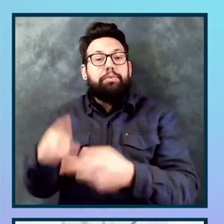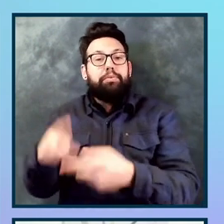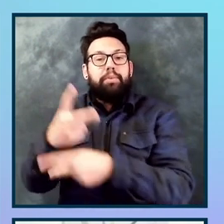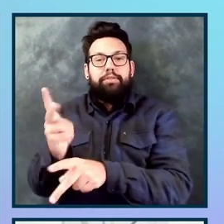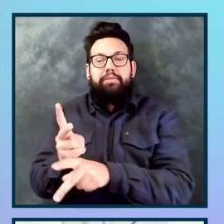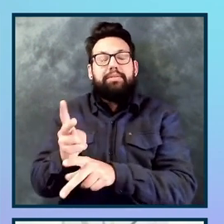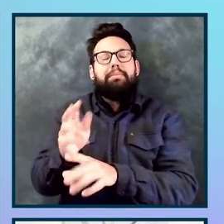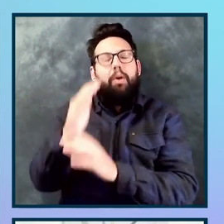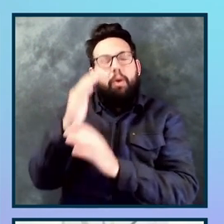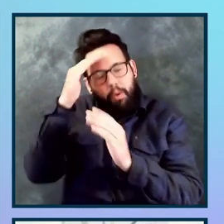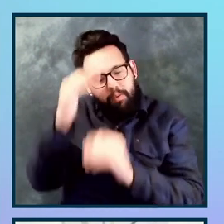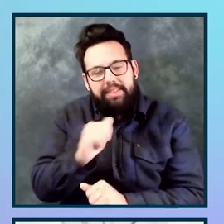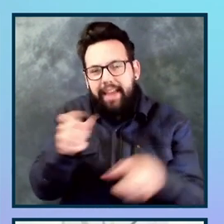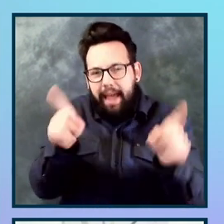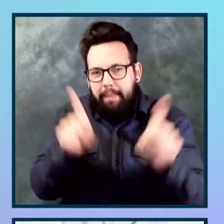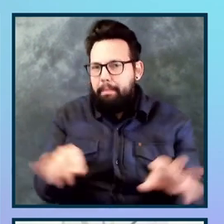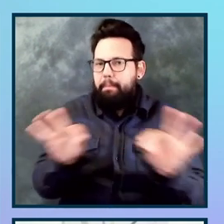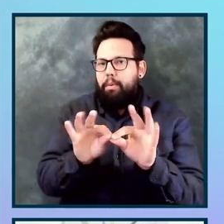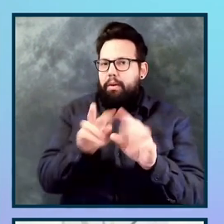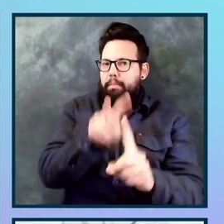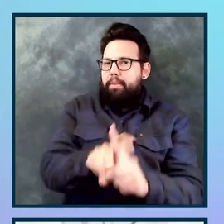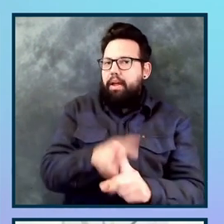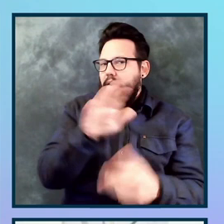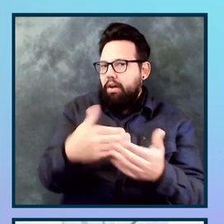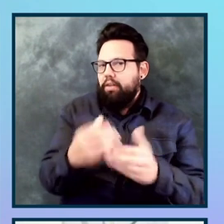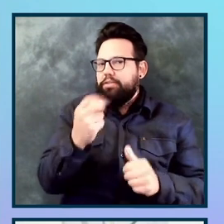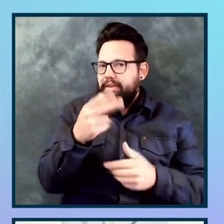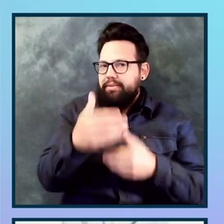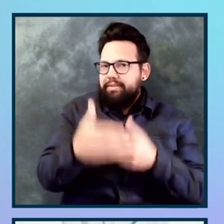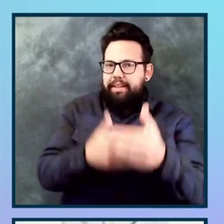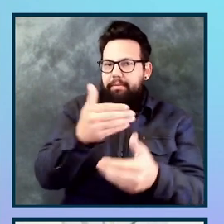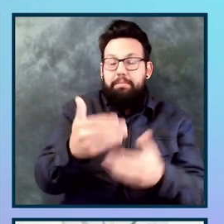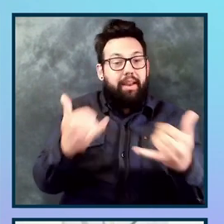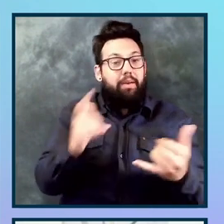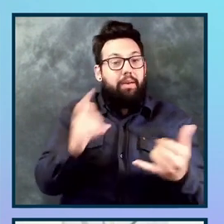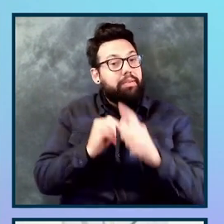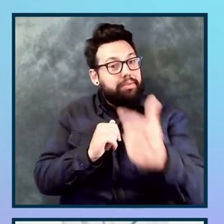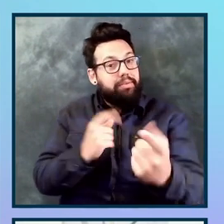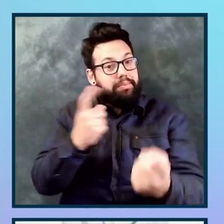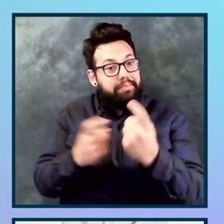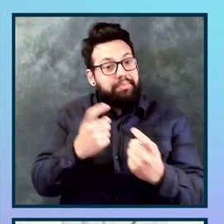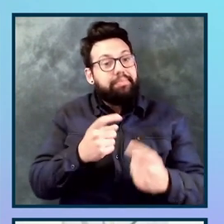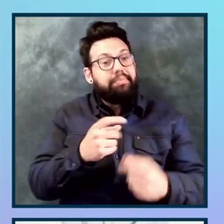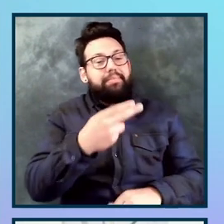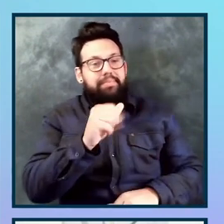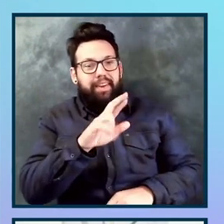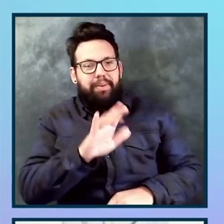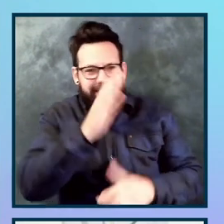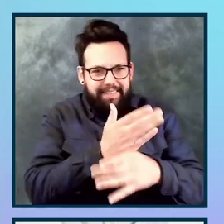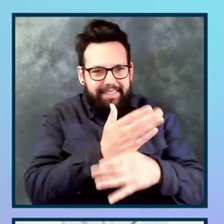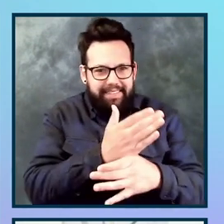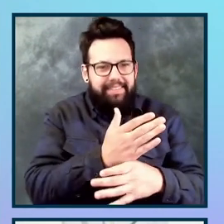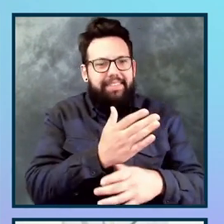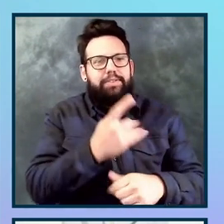step program. And with that, I'm going to actually open it up for questions. Preeti, can we, I think we have enough